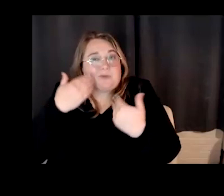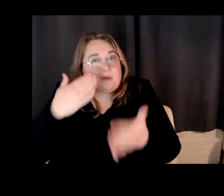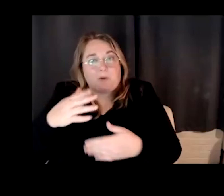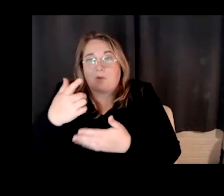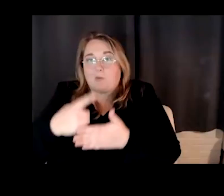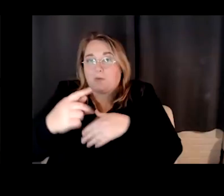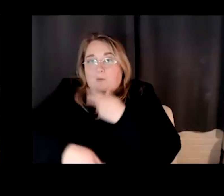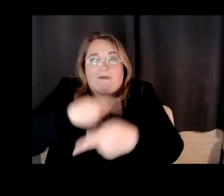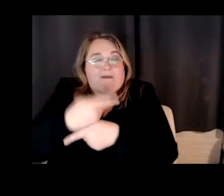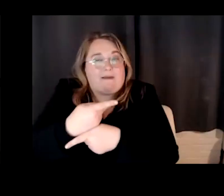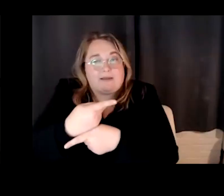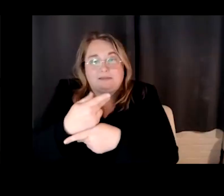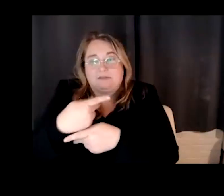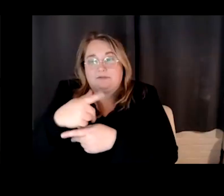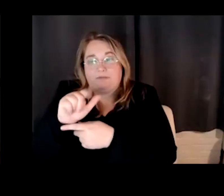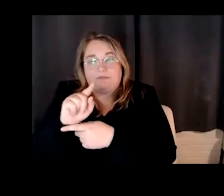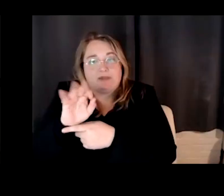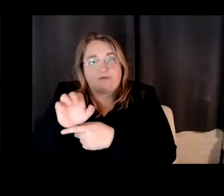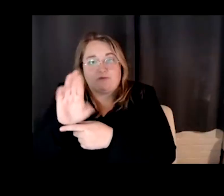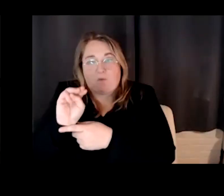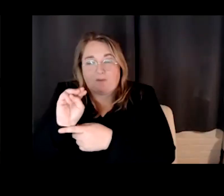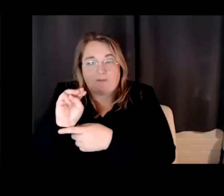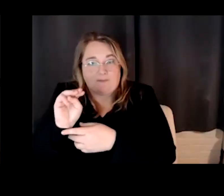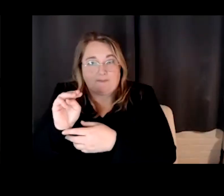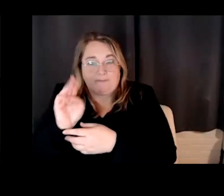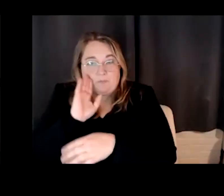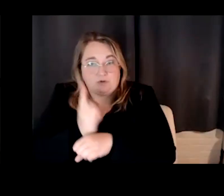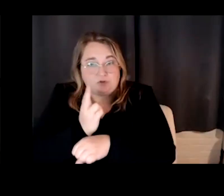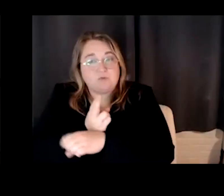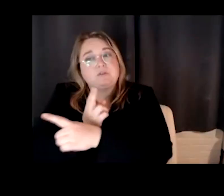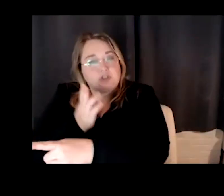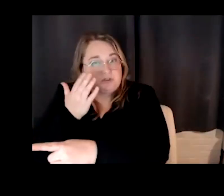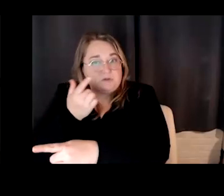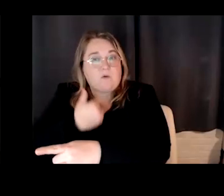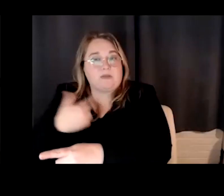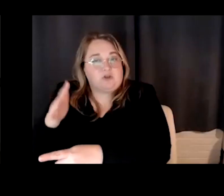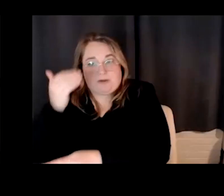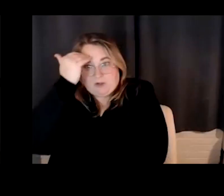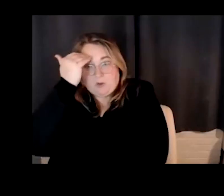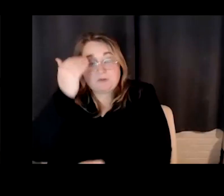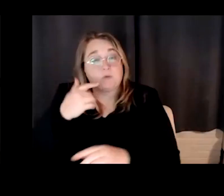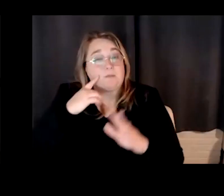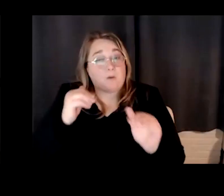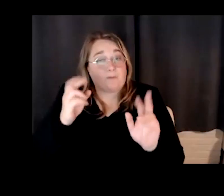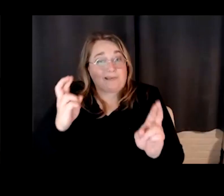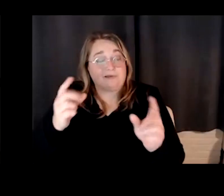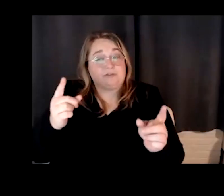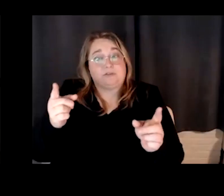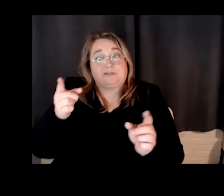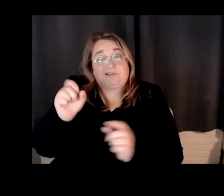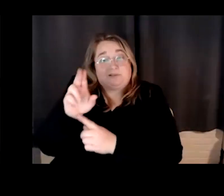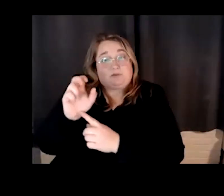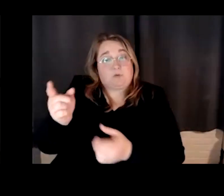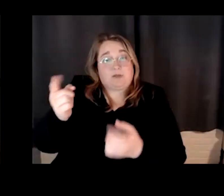to use. She's, she's already told me that she knows what it's going to be. Um, I'm hoping that she can come to my class and, and explain it. So I don't